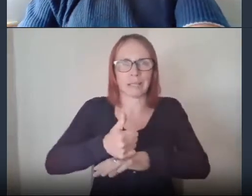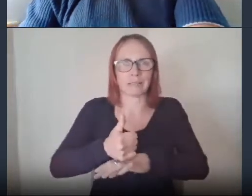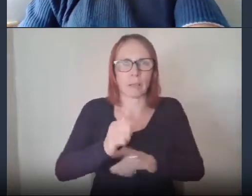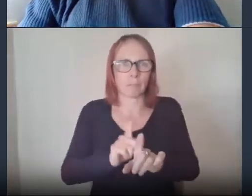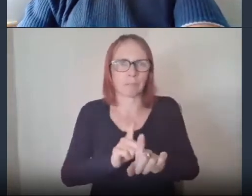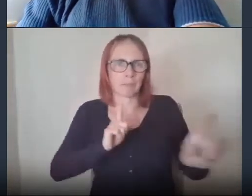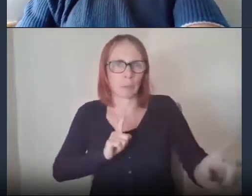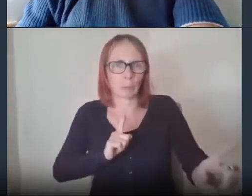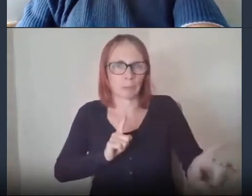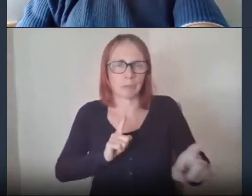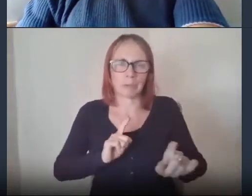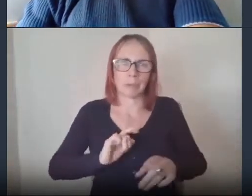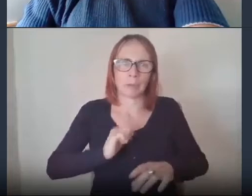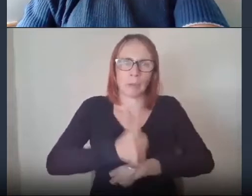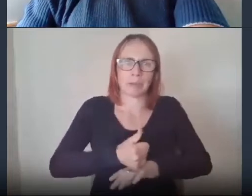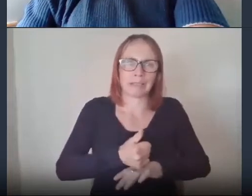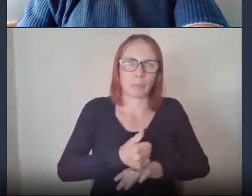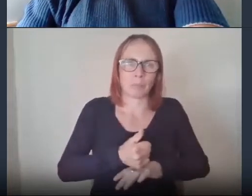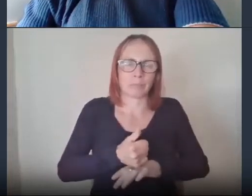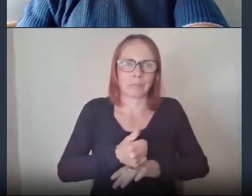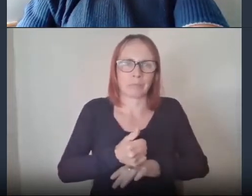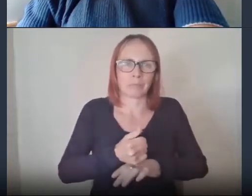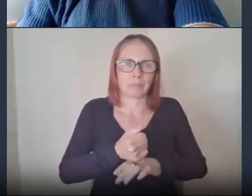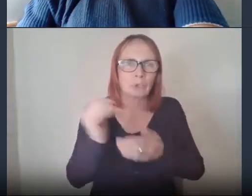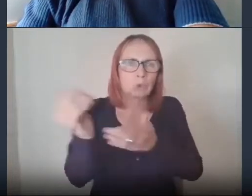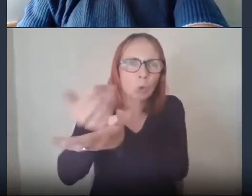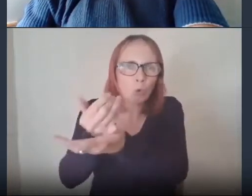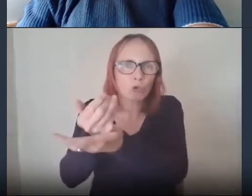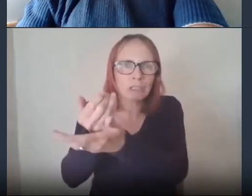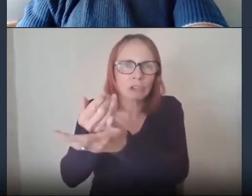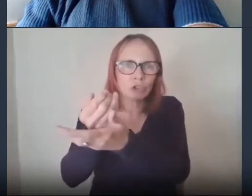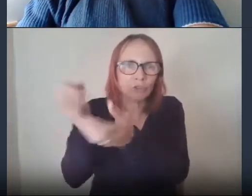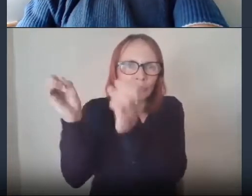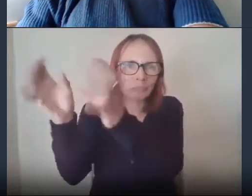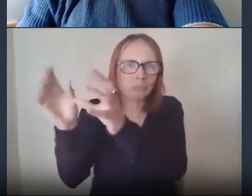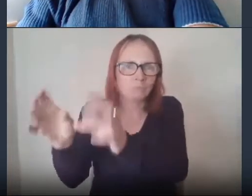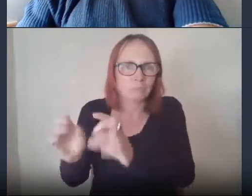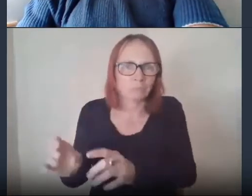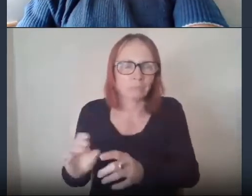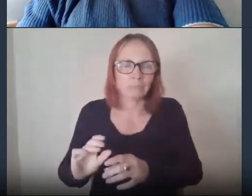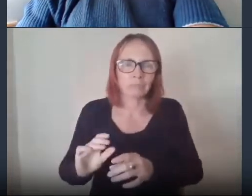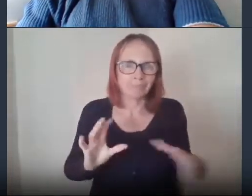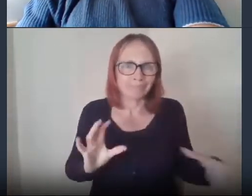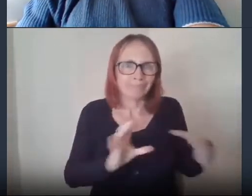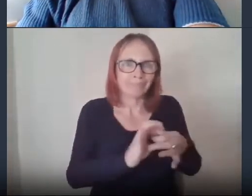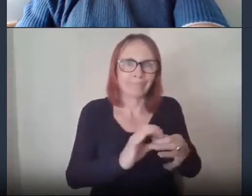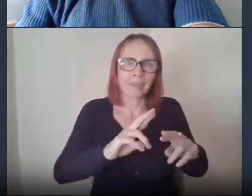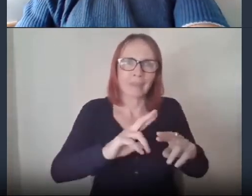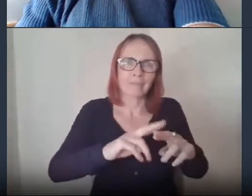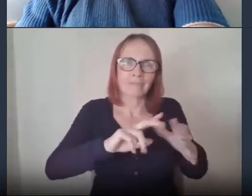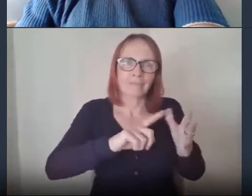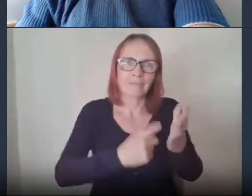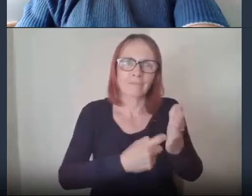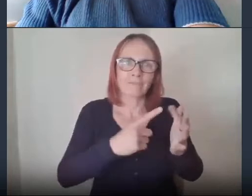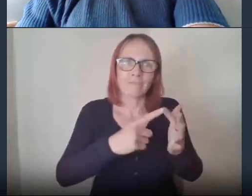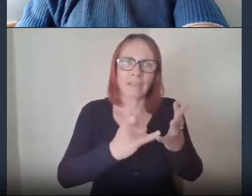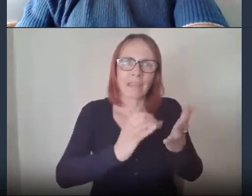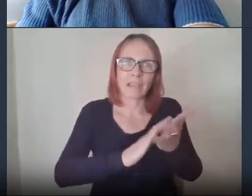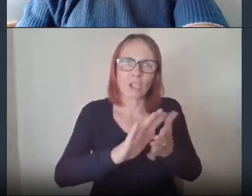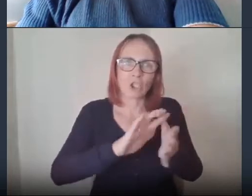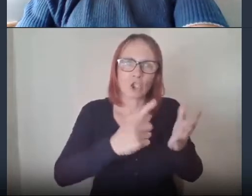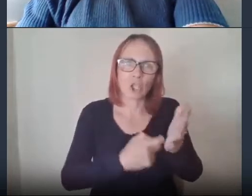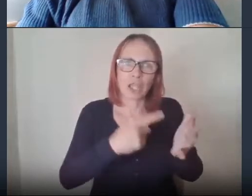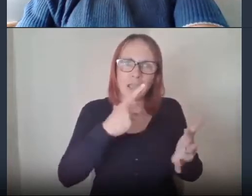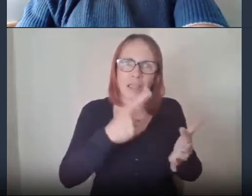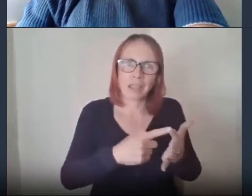arrangements we'd been in touch with a fair share to arrange deliveries of food we'd spoken to baines